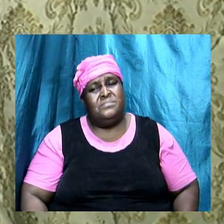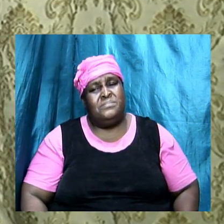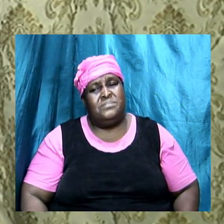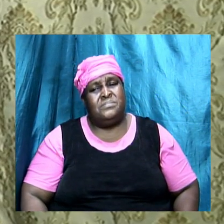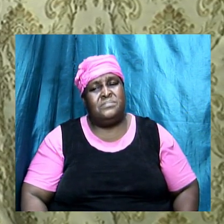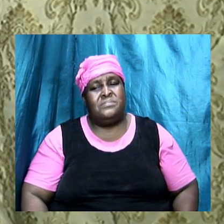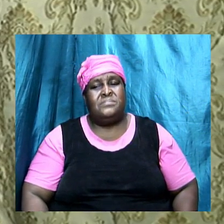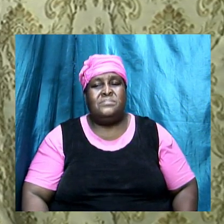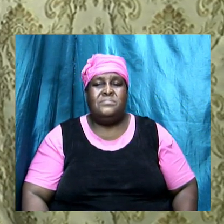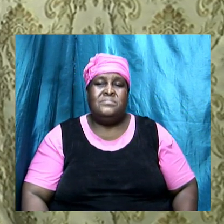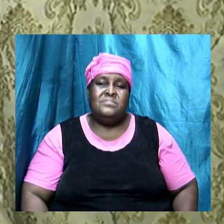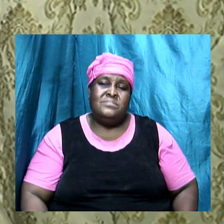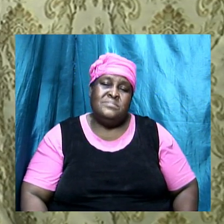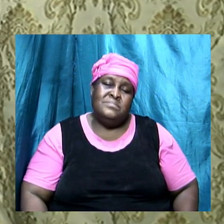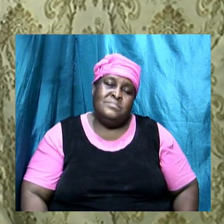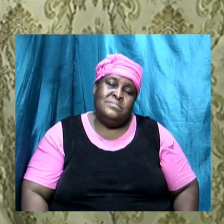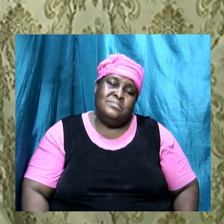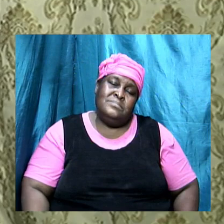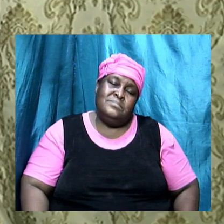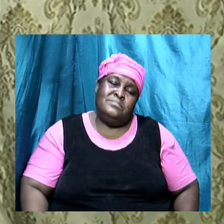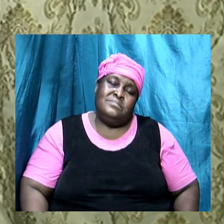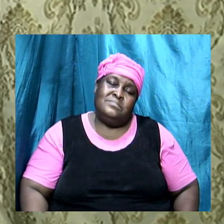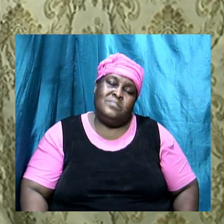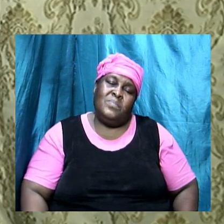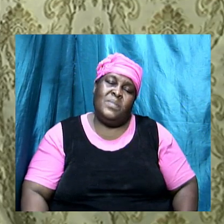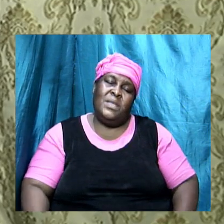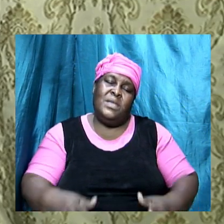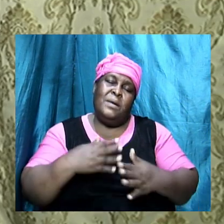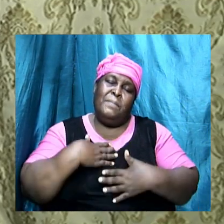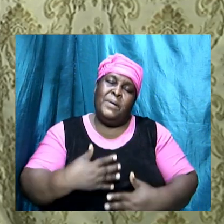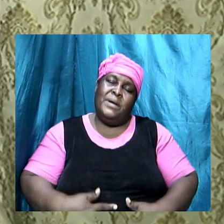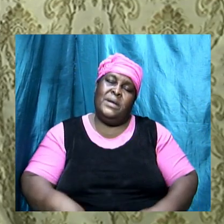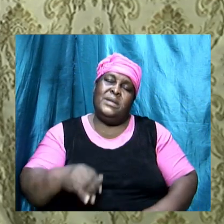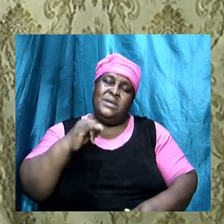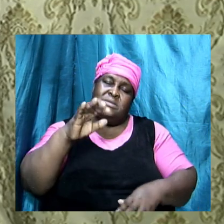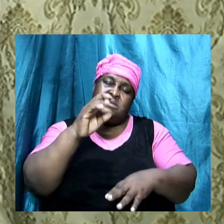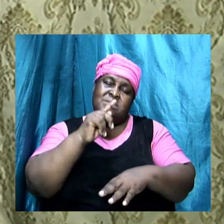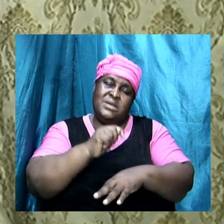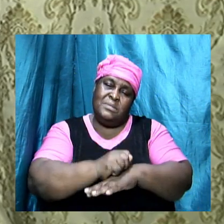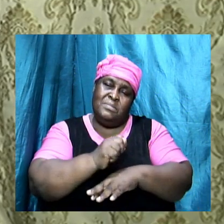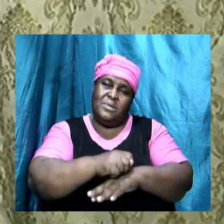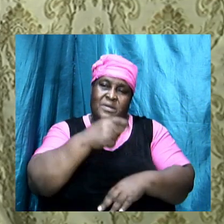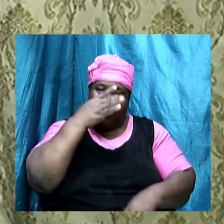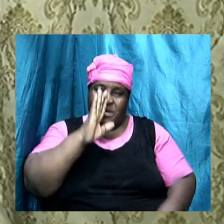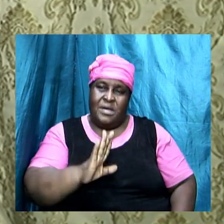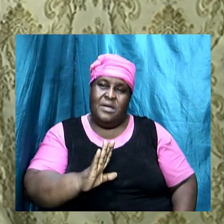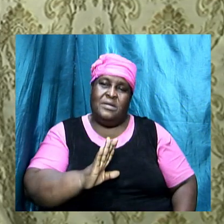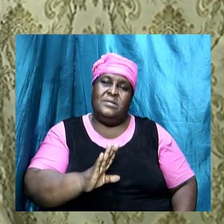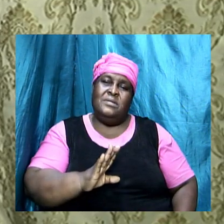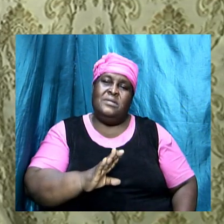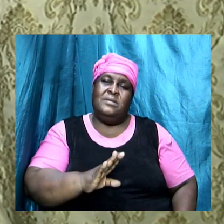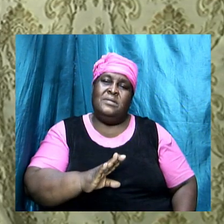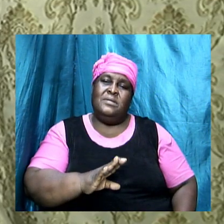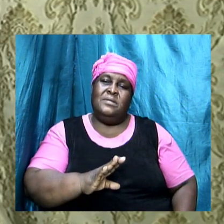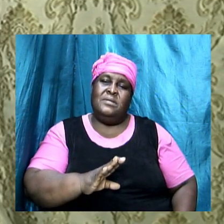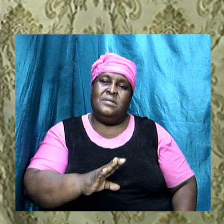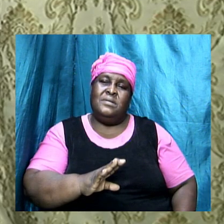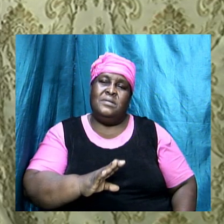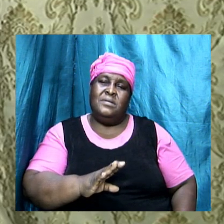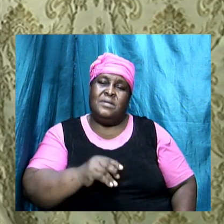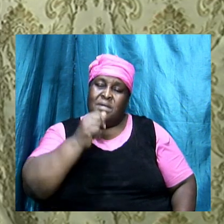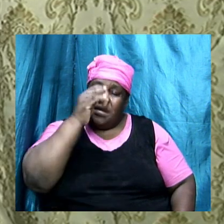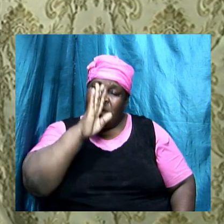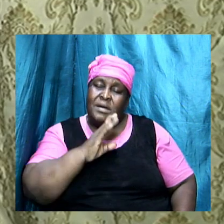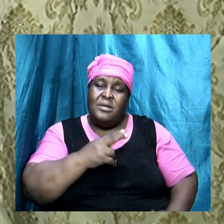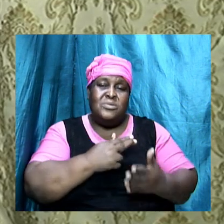but we just read the scripture the Bible said that your body is the temple of God and